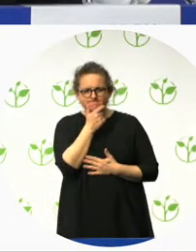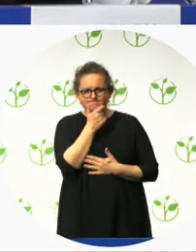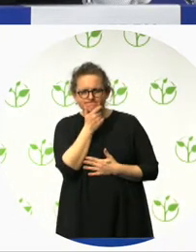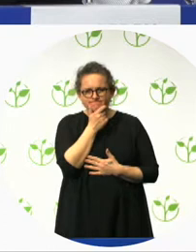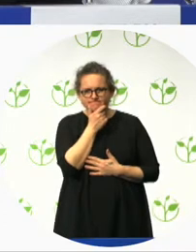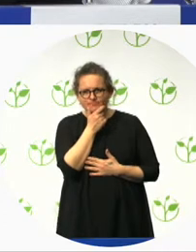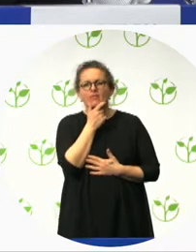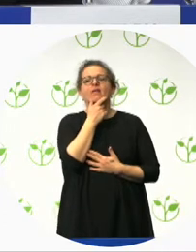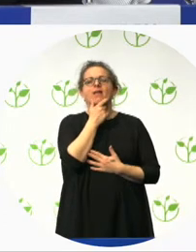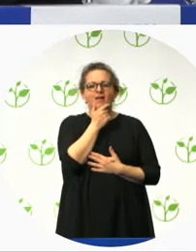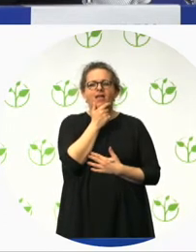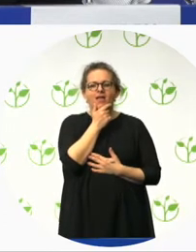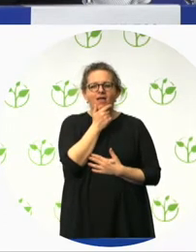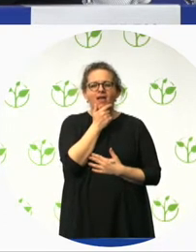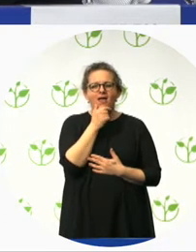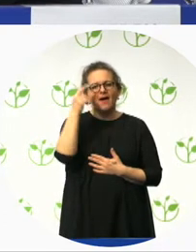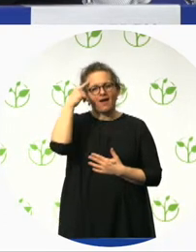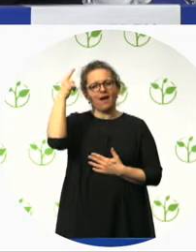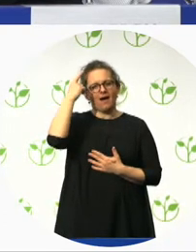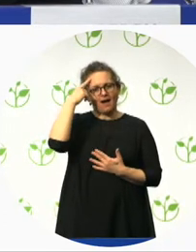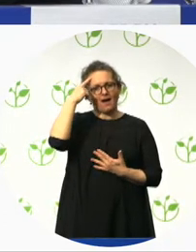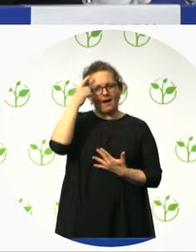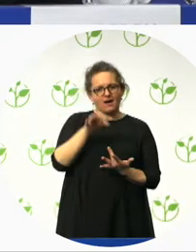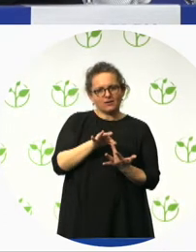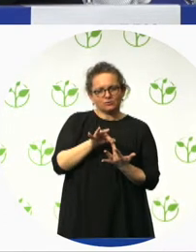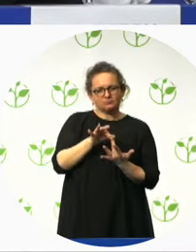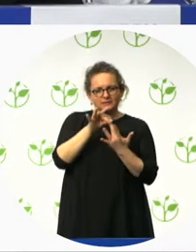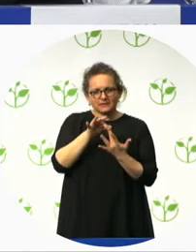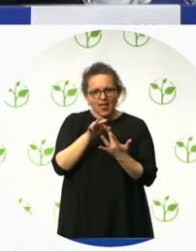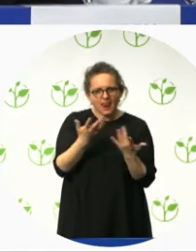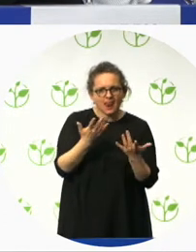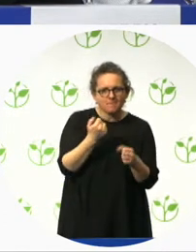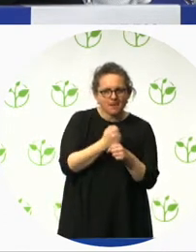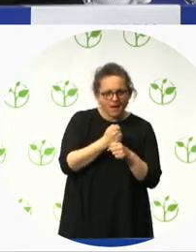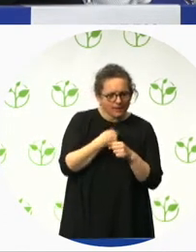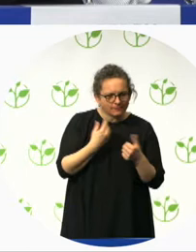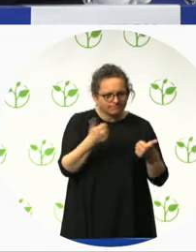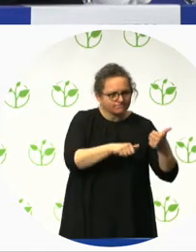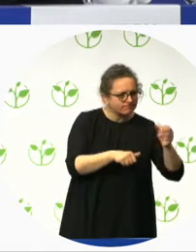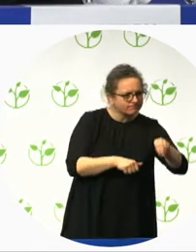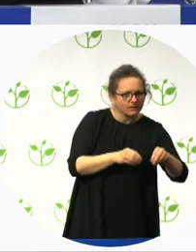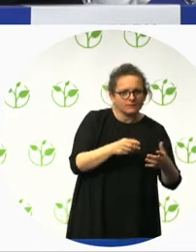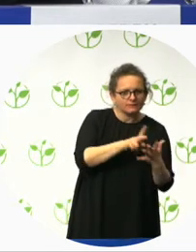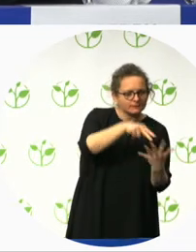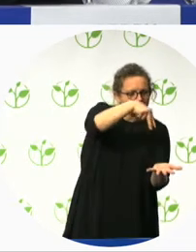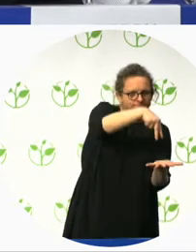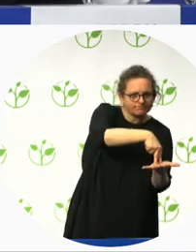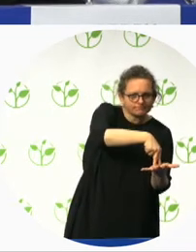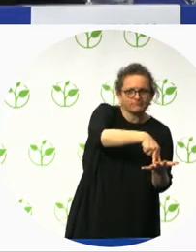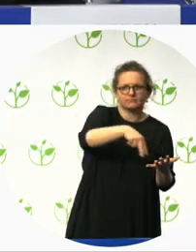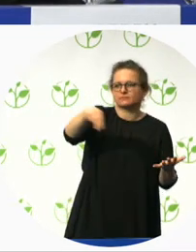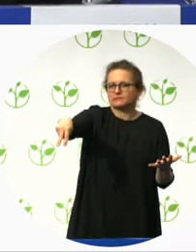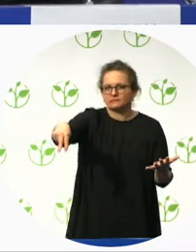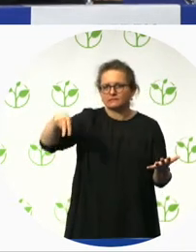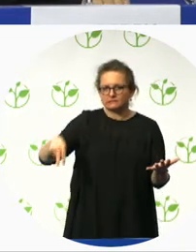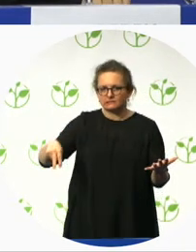and use powered wheelchairs. And they want to be at peak performance. So when they come out of the game they plug in to power up and then go back into the game.